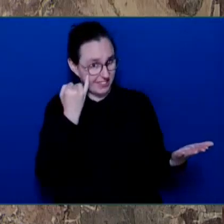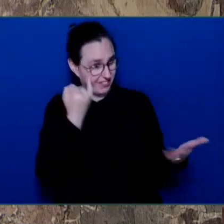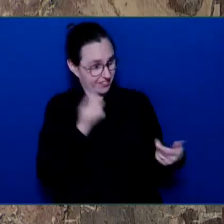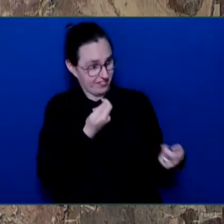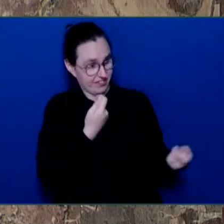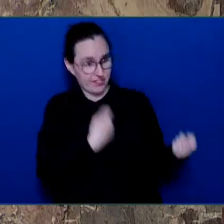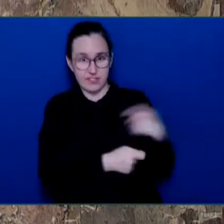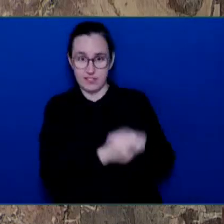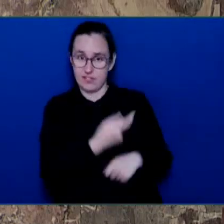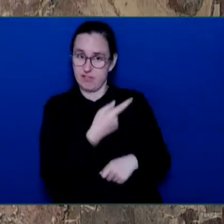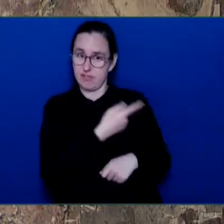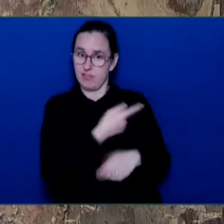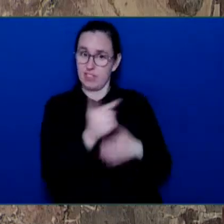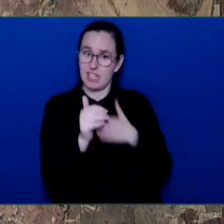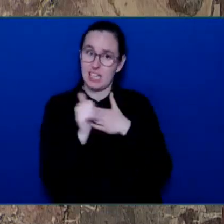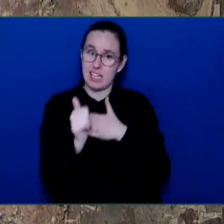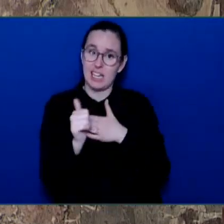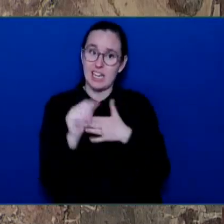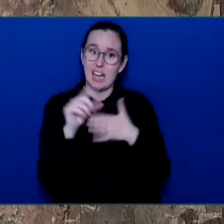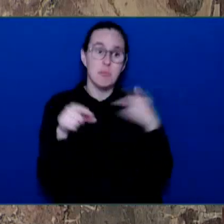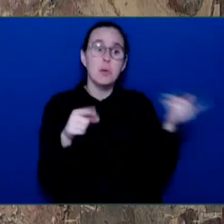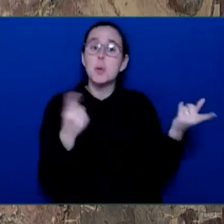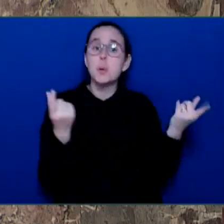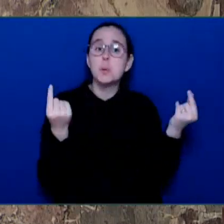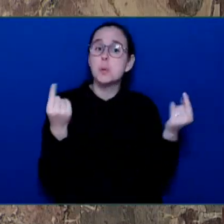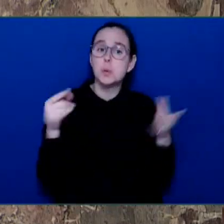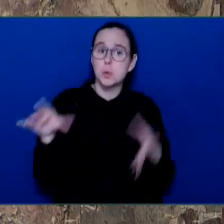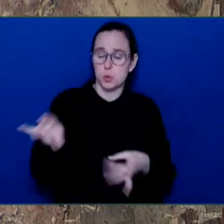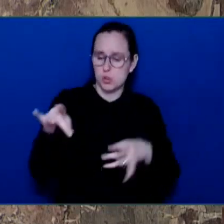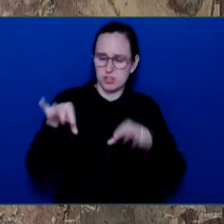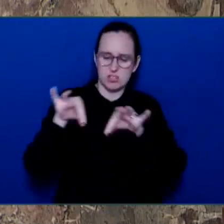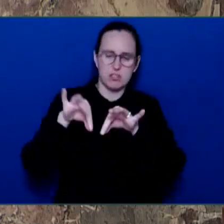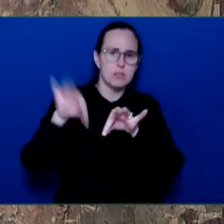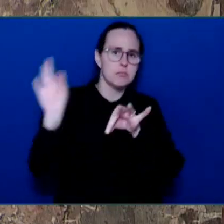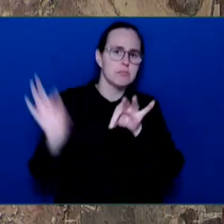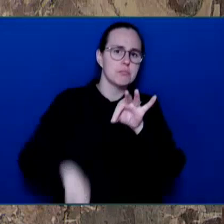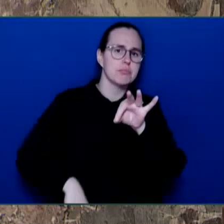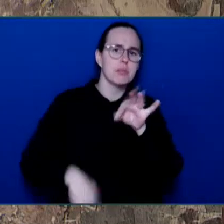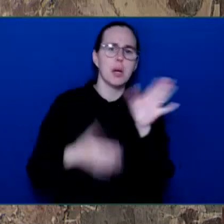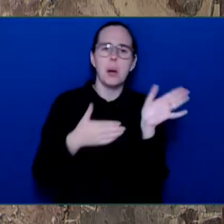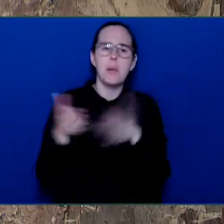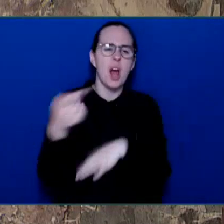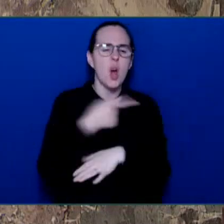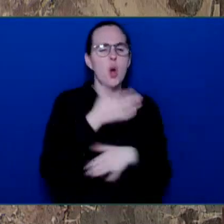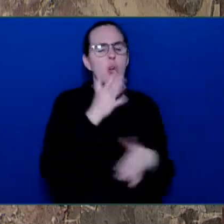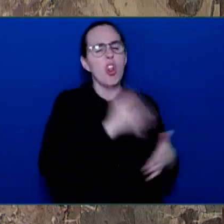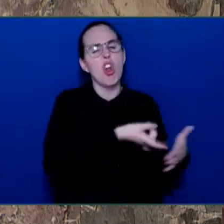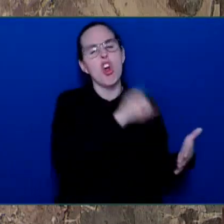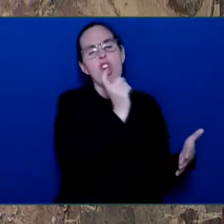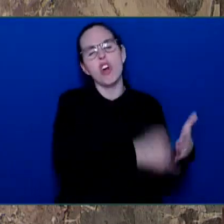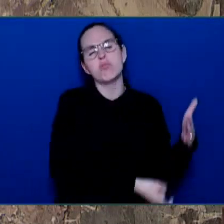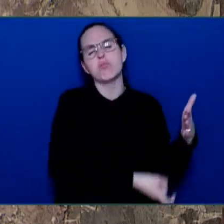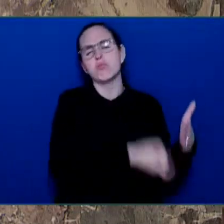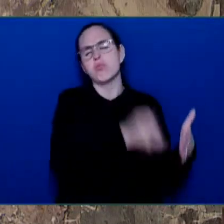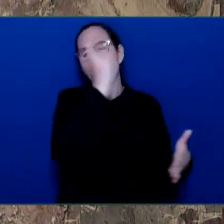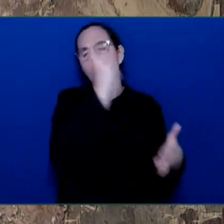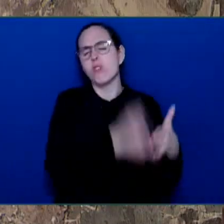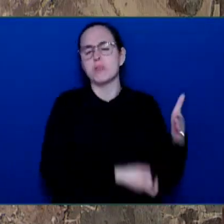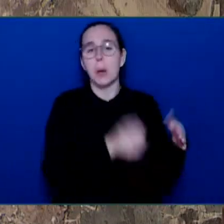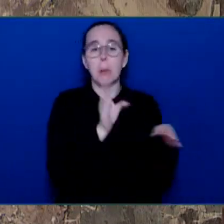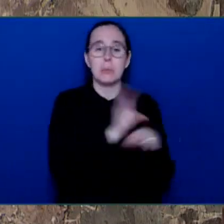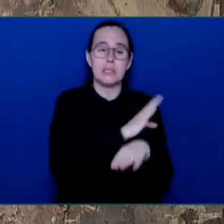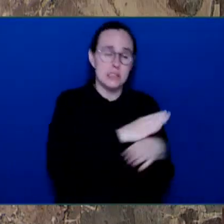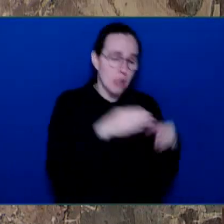It would cost BC businesses and individuals hugely. It would make communities insecure and it would leave British